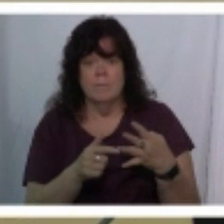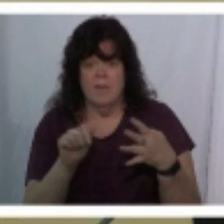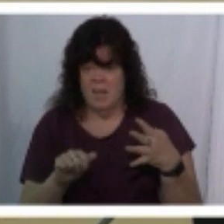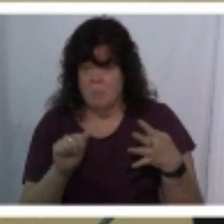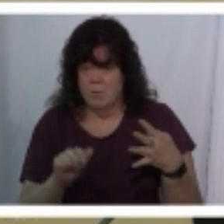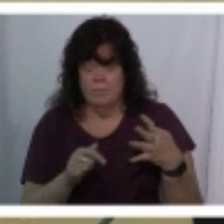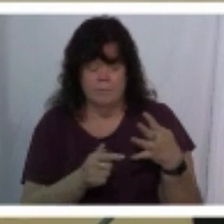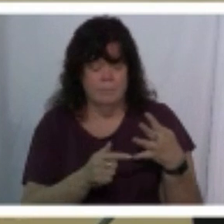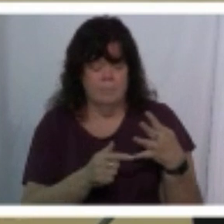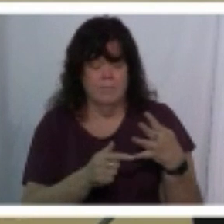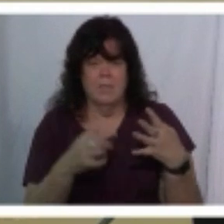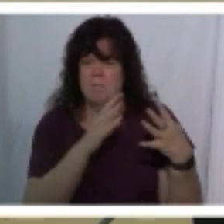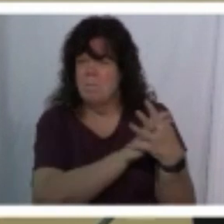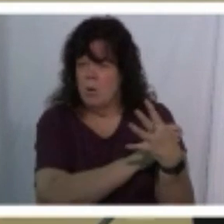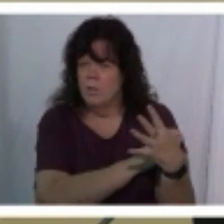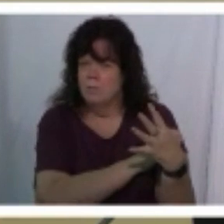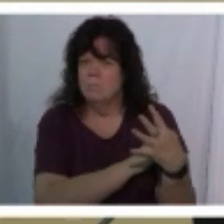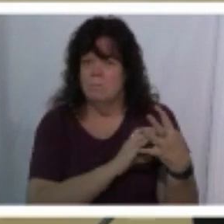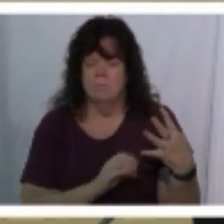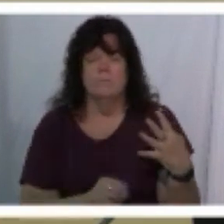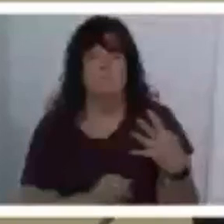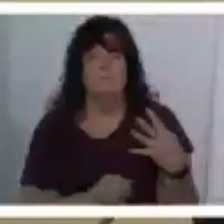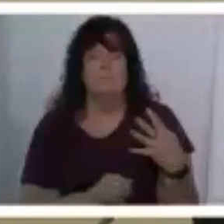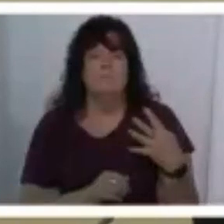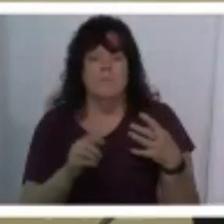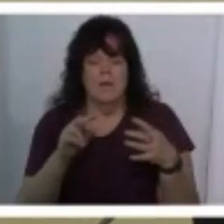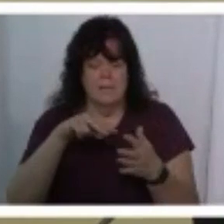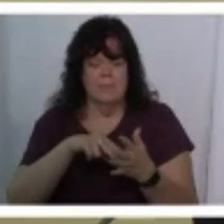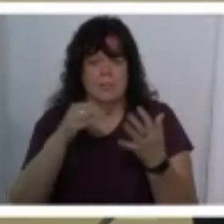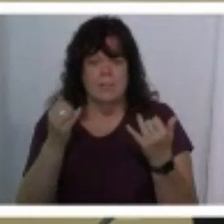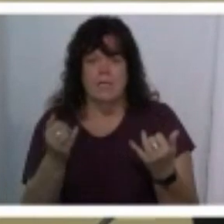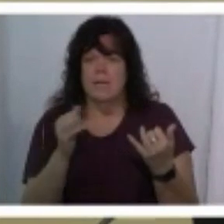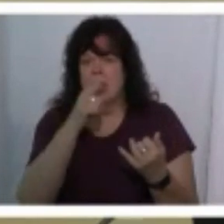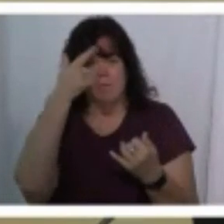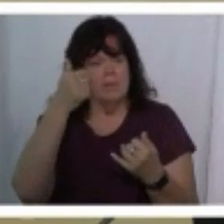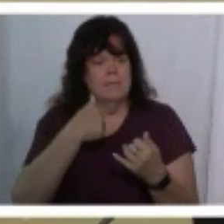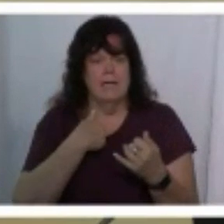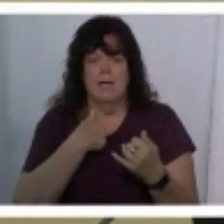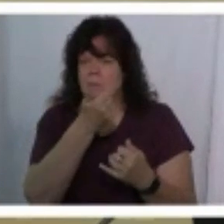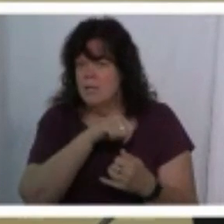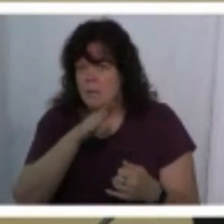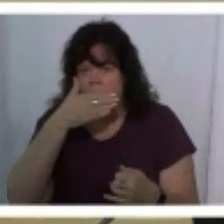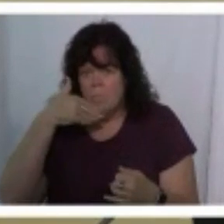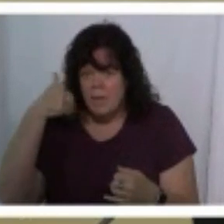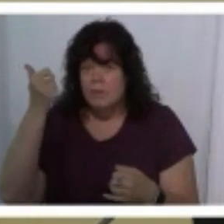enabled and empowered i stand up here today not because i'm any better